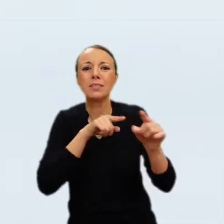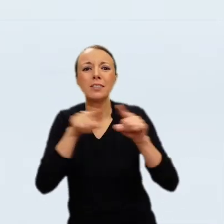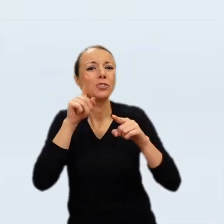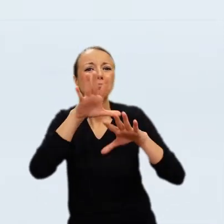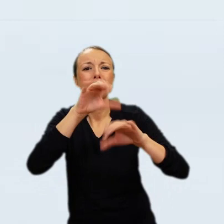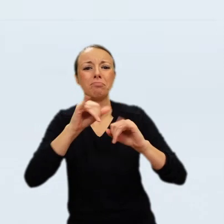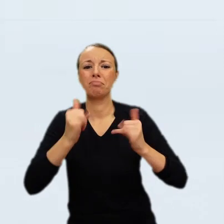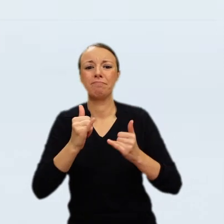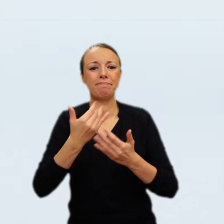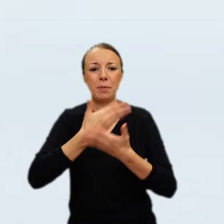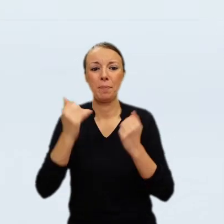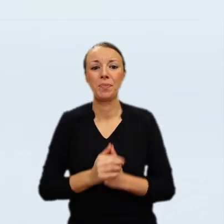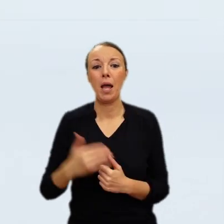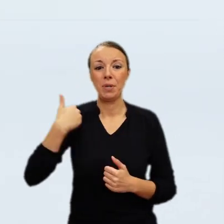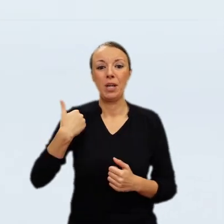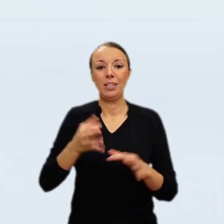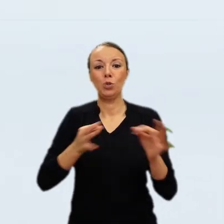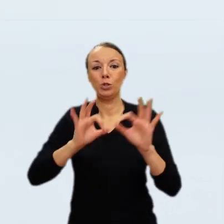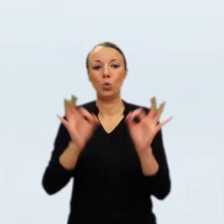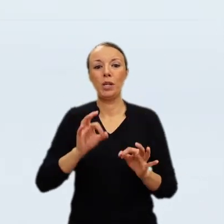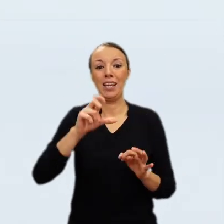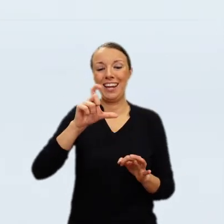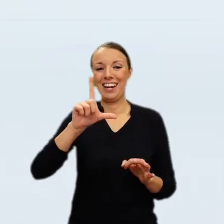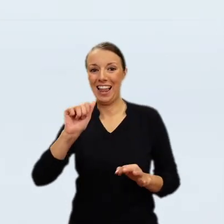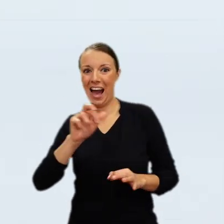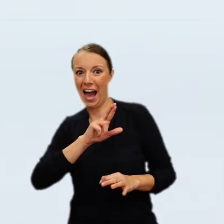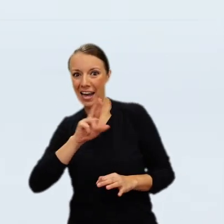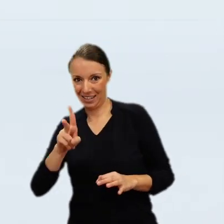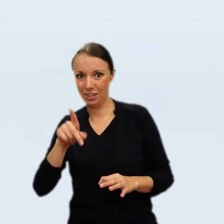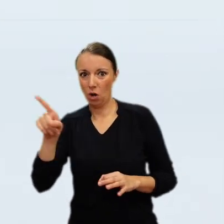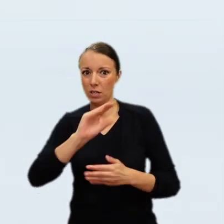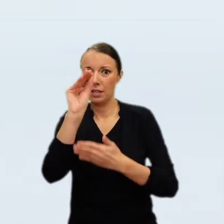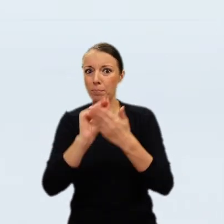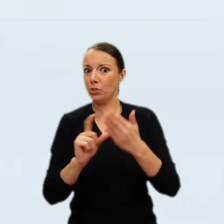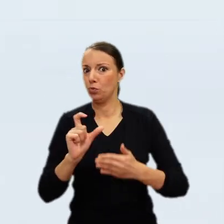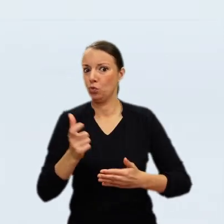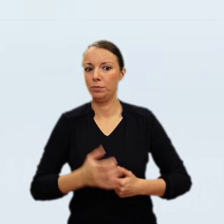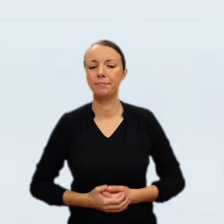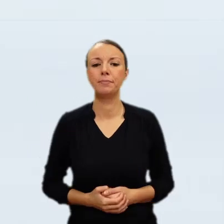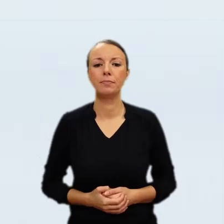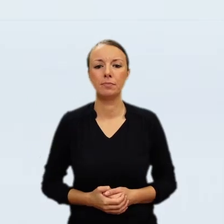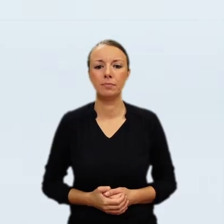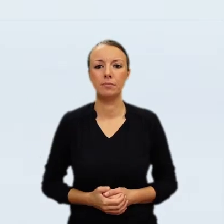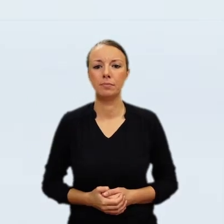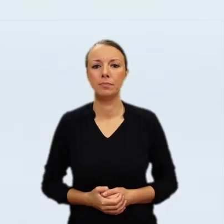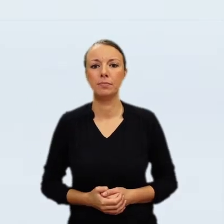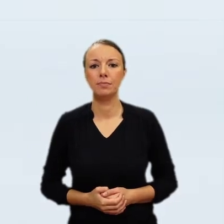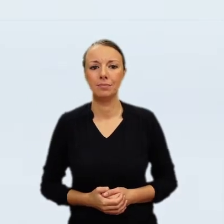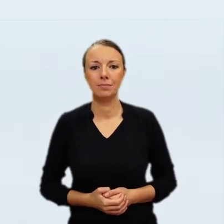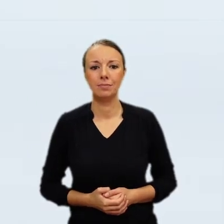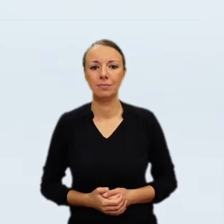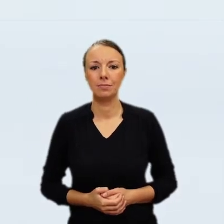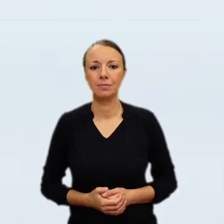the Western world in general in a number of other meaningful ways, providing inspiration, for example, to the sculptor Alberto